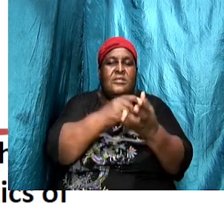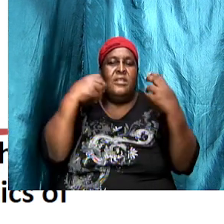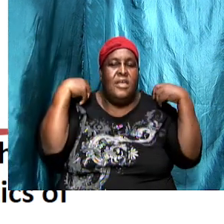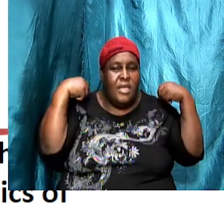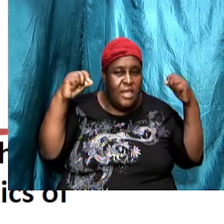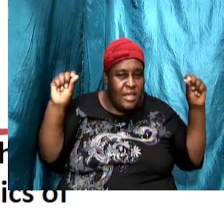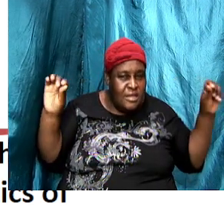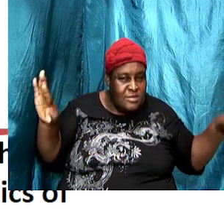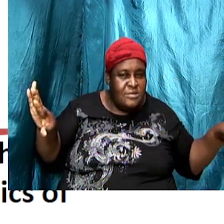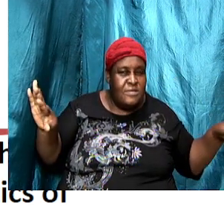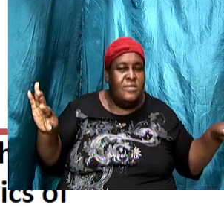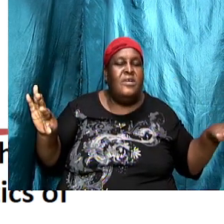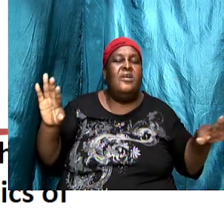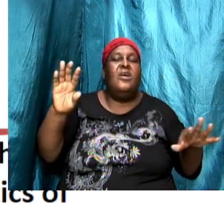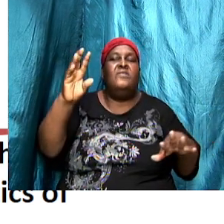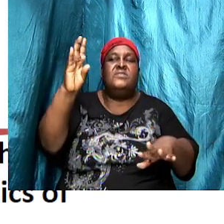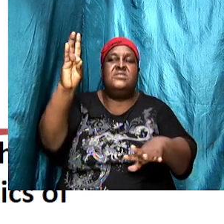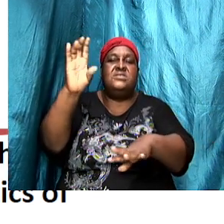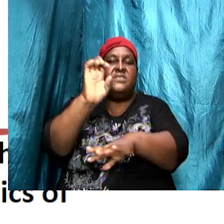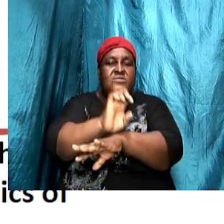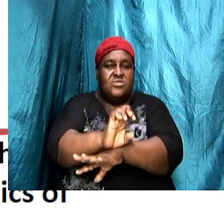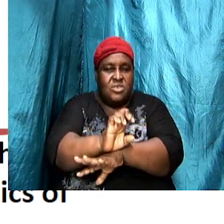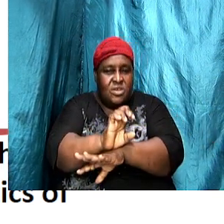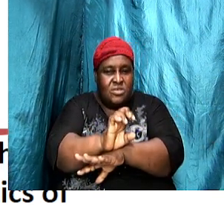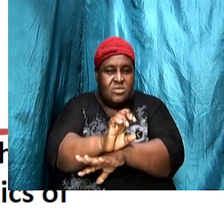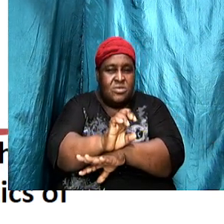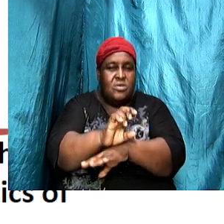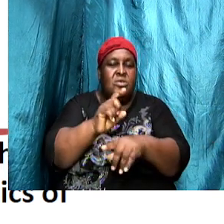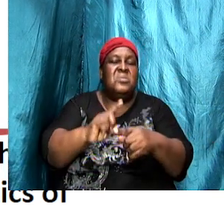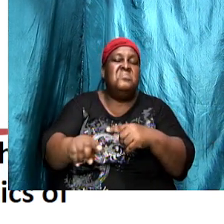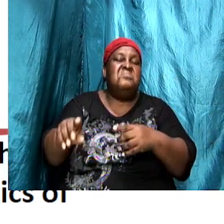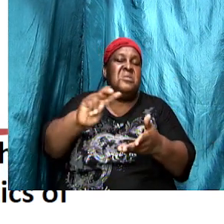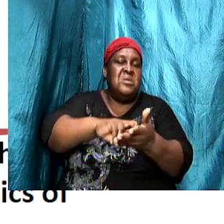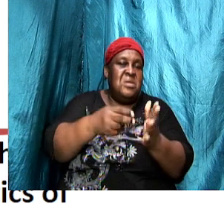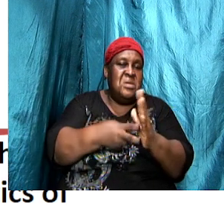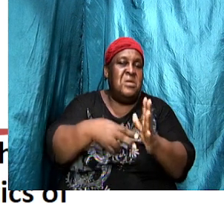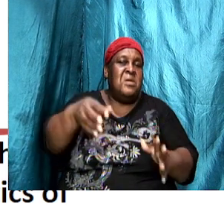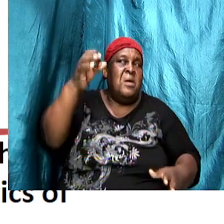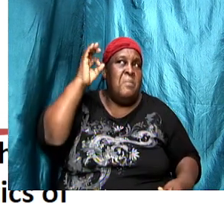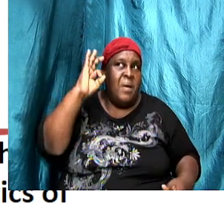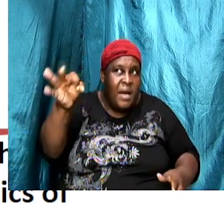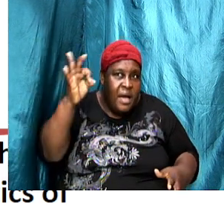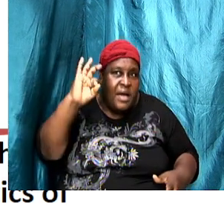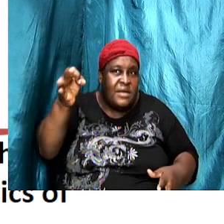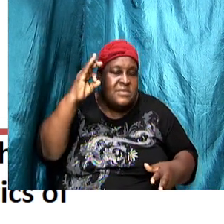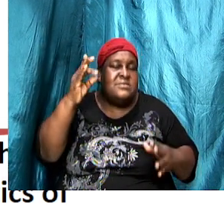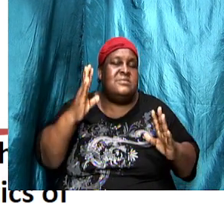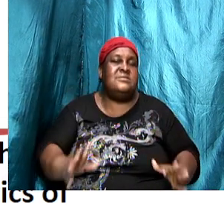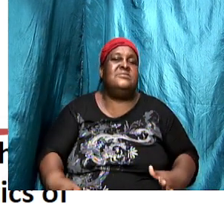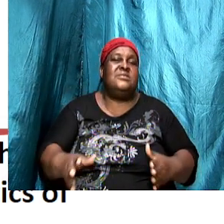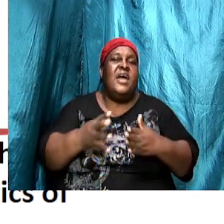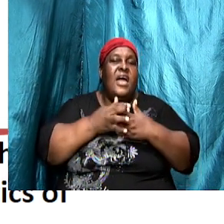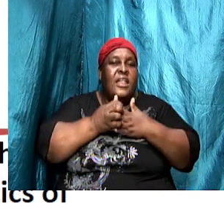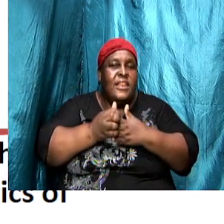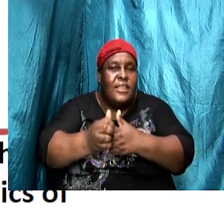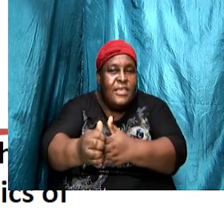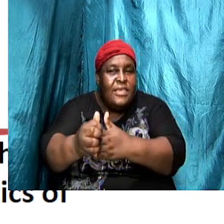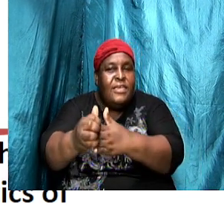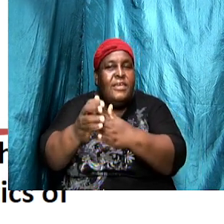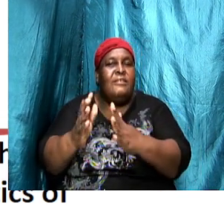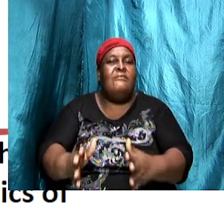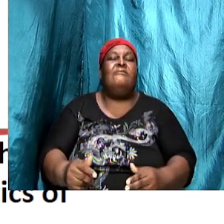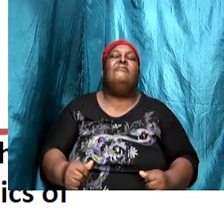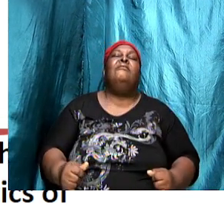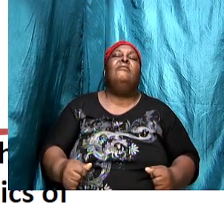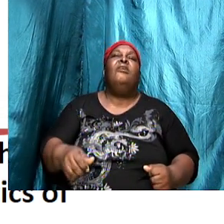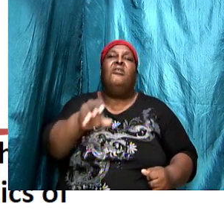of the seven churches to the pastors of the seven churches to the leaders or the elders of the seven churches the person who